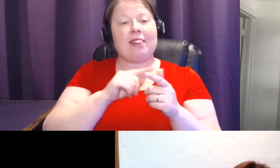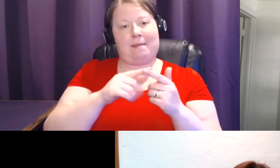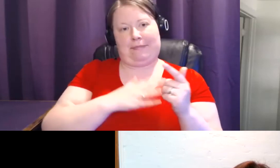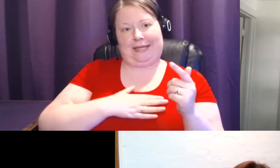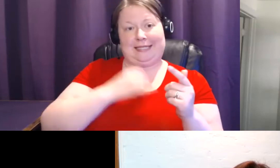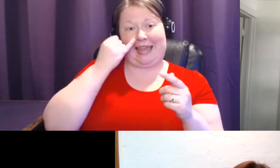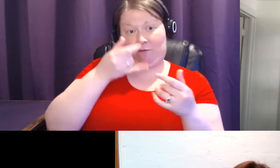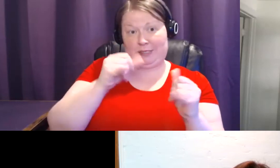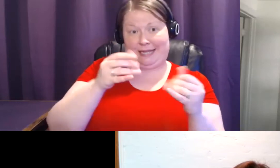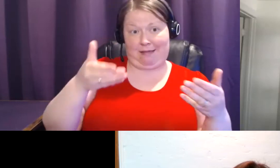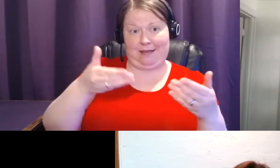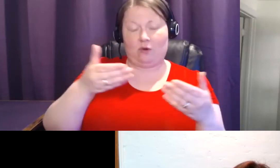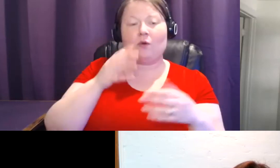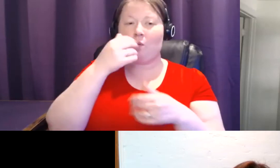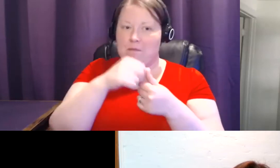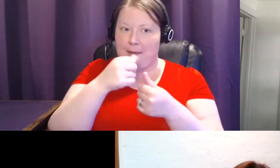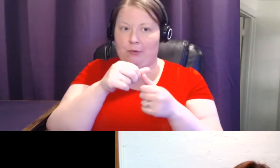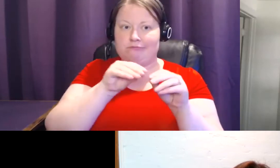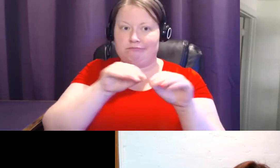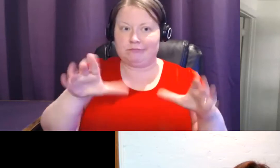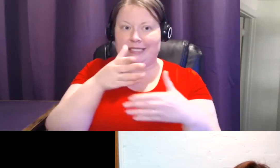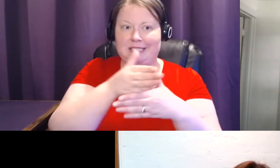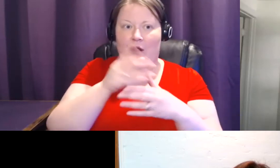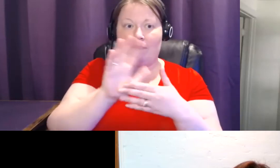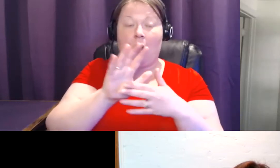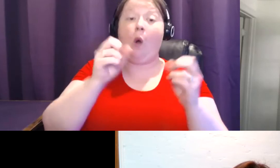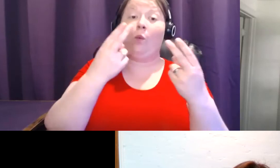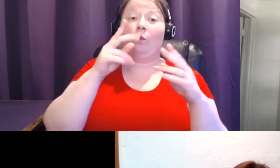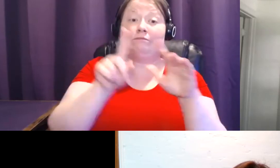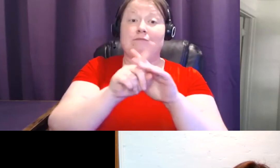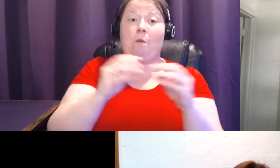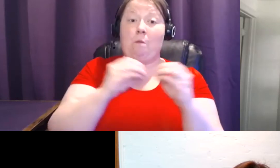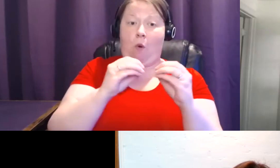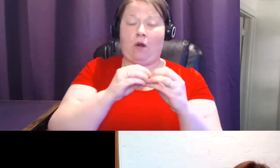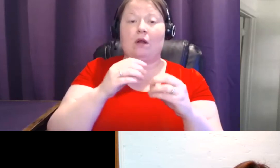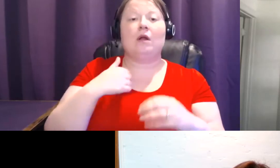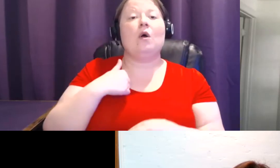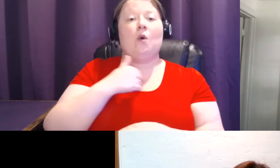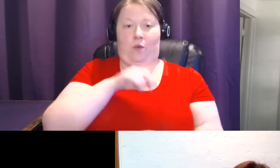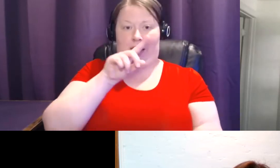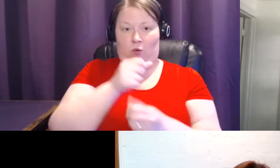who's still with us, remember to share these videos. do, oh, we have more. We do save lives.